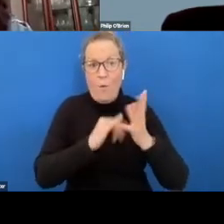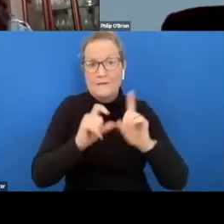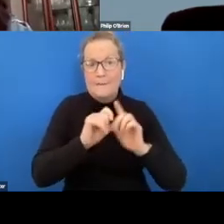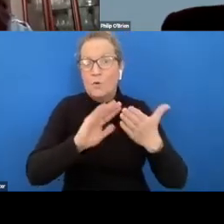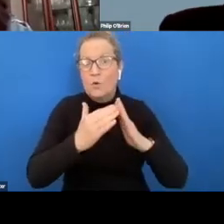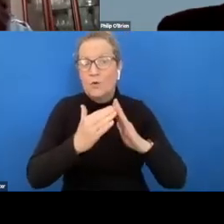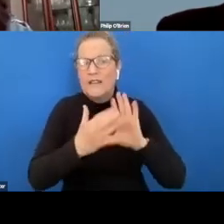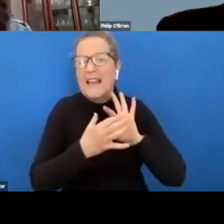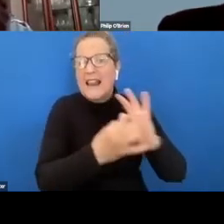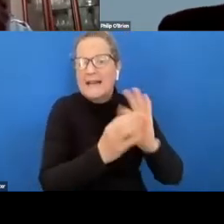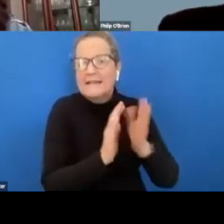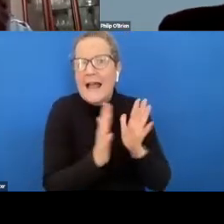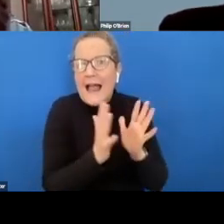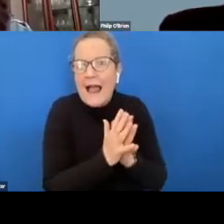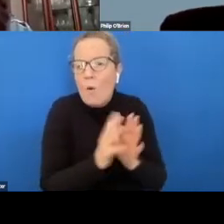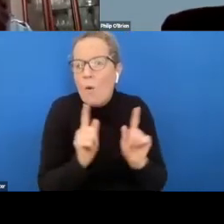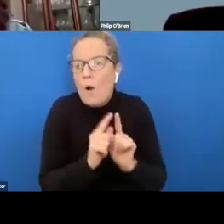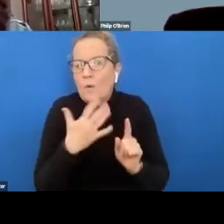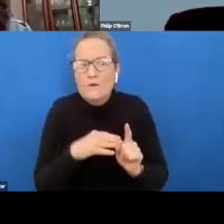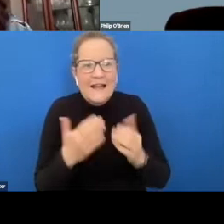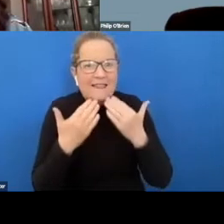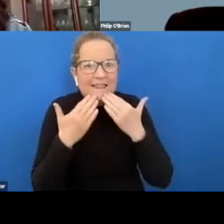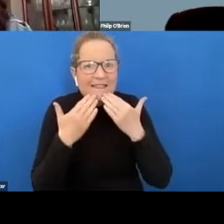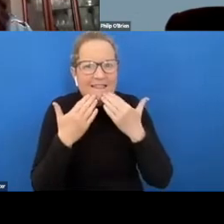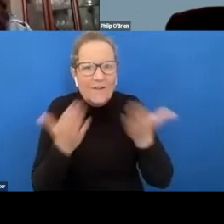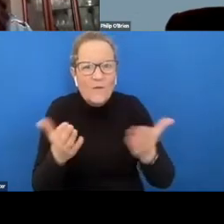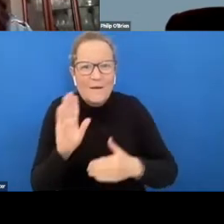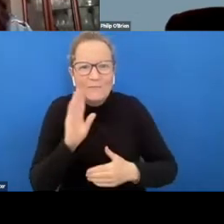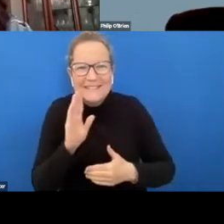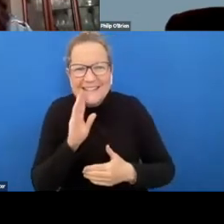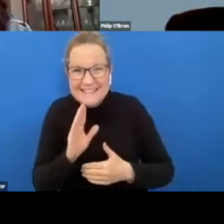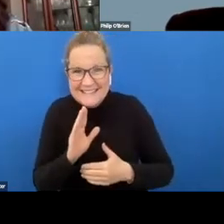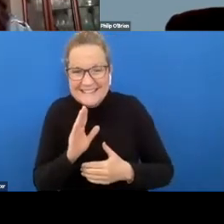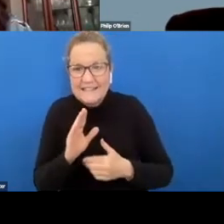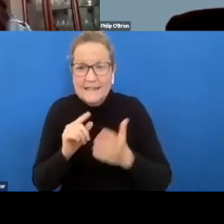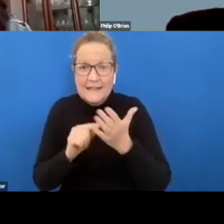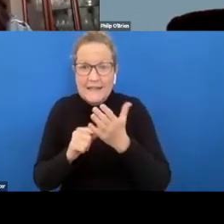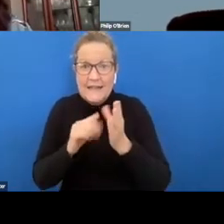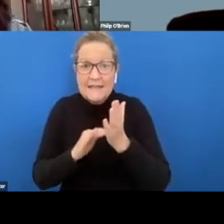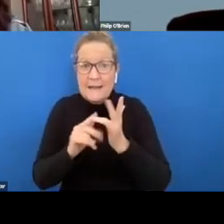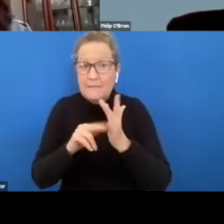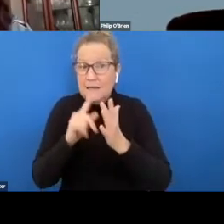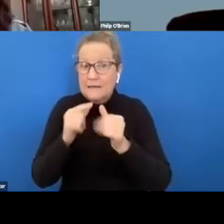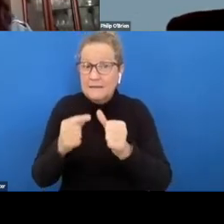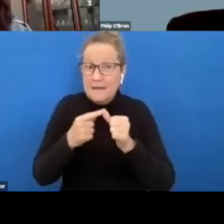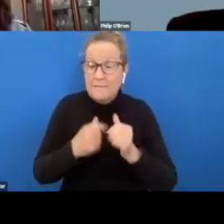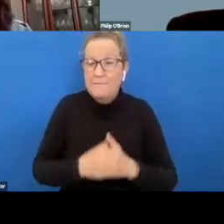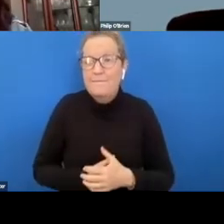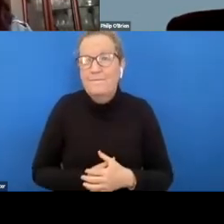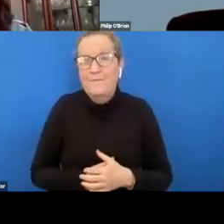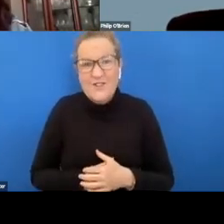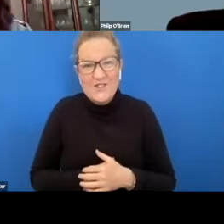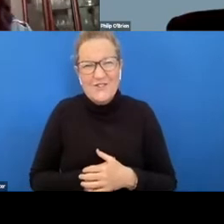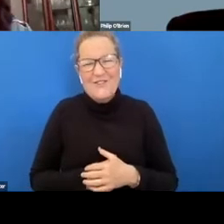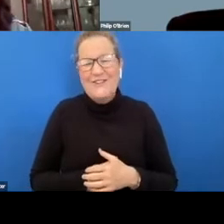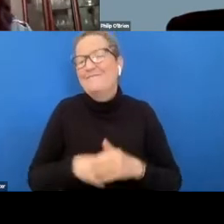and they'd also like to say thank you for their fabulous presentation um tamsin would you like to answer that question sure uh thanks